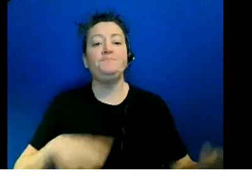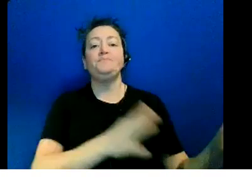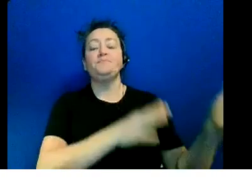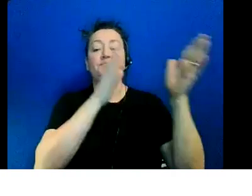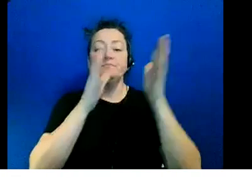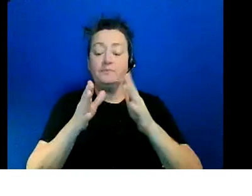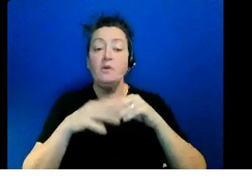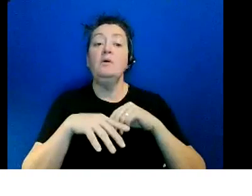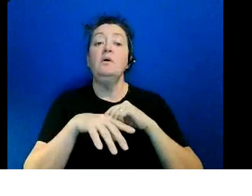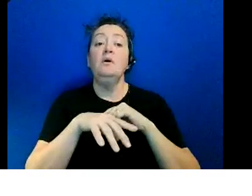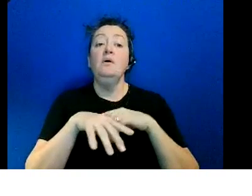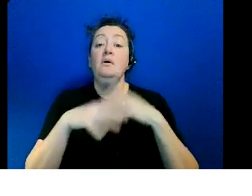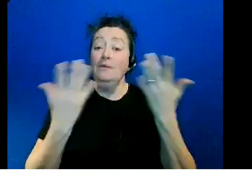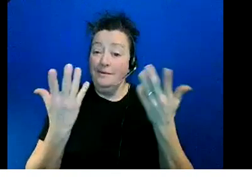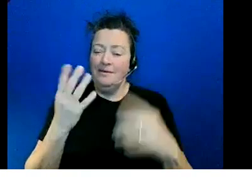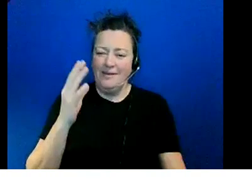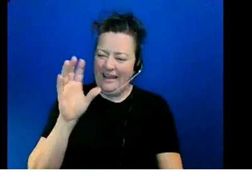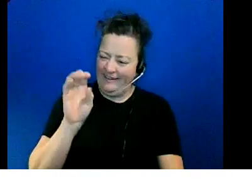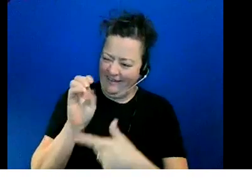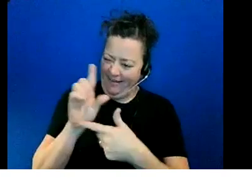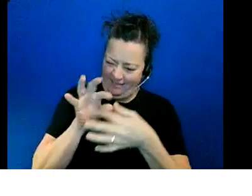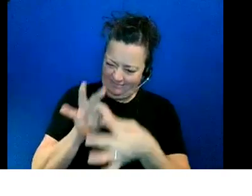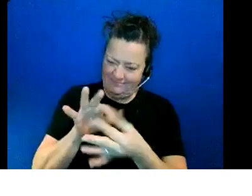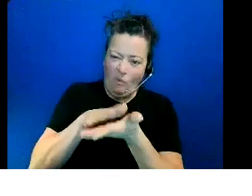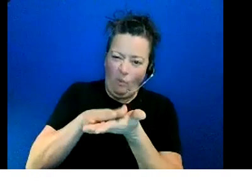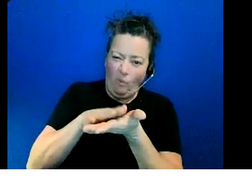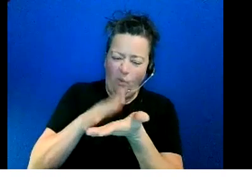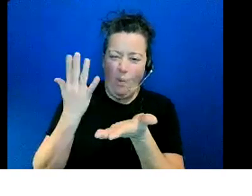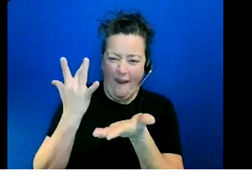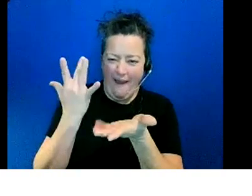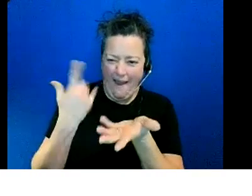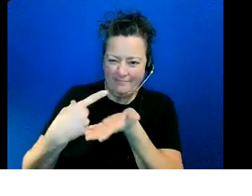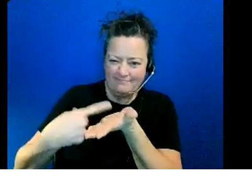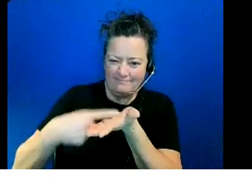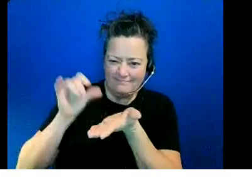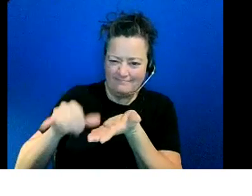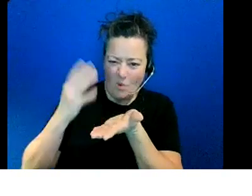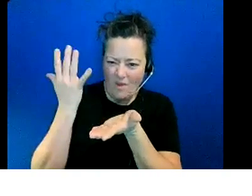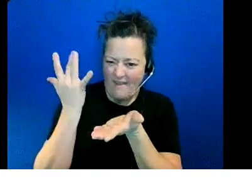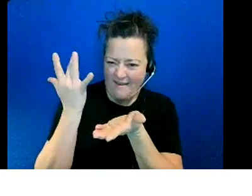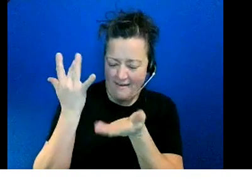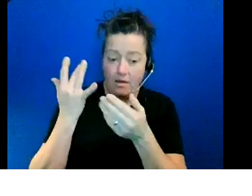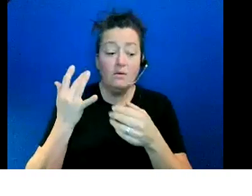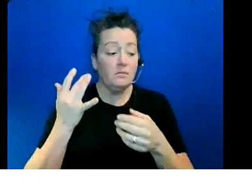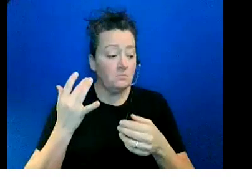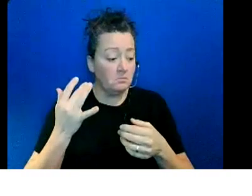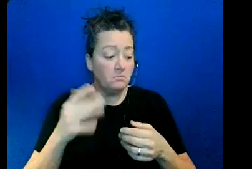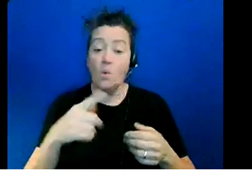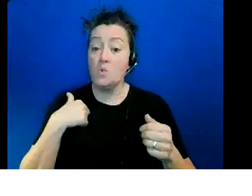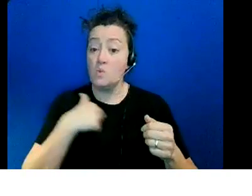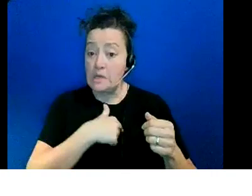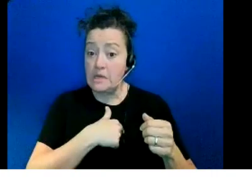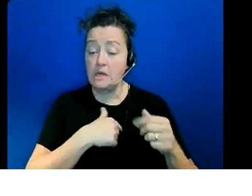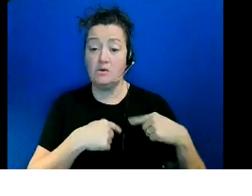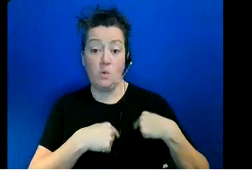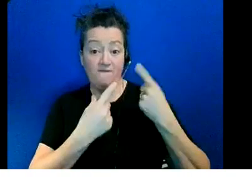ells in our class uh because we have been talking about some kids with very specific uh